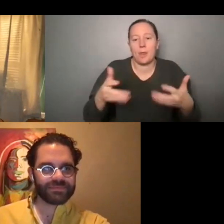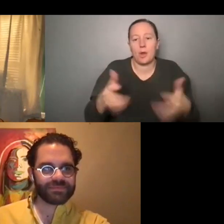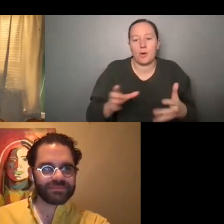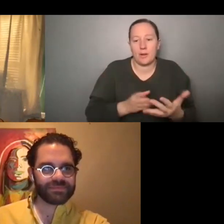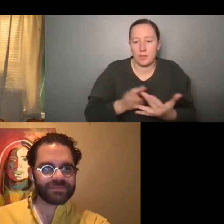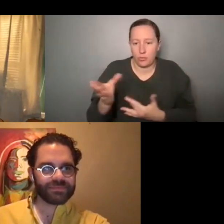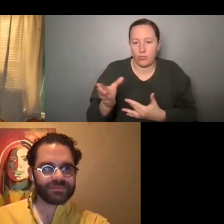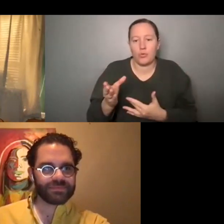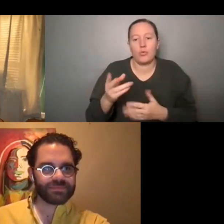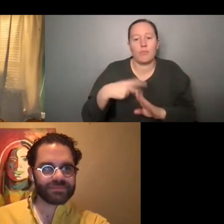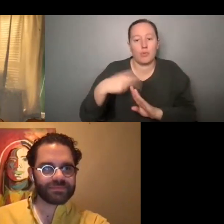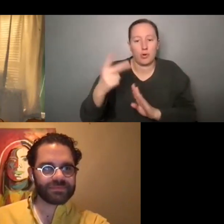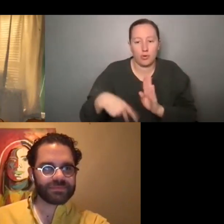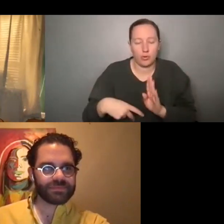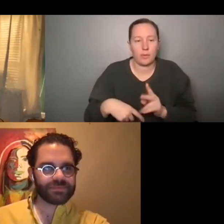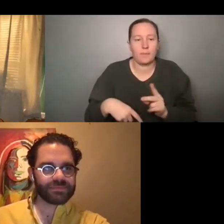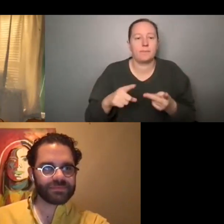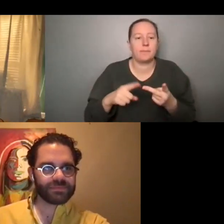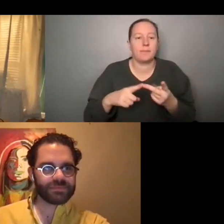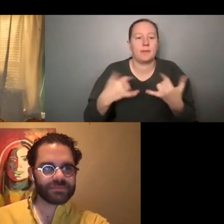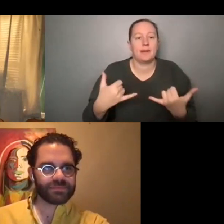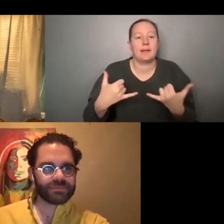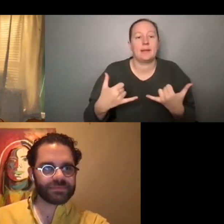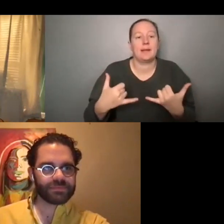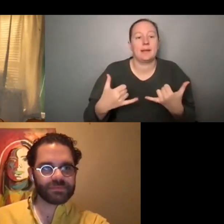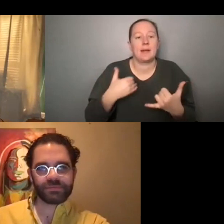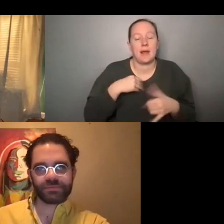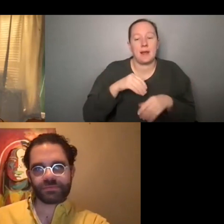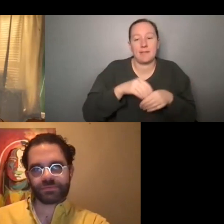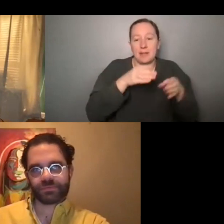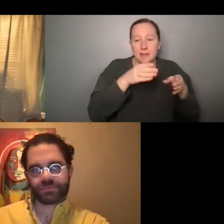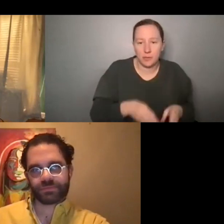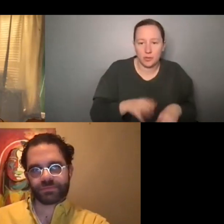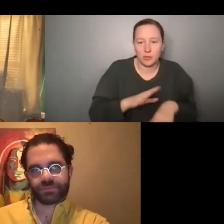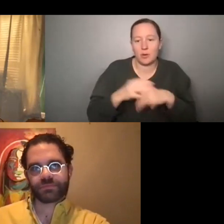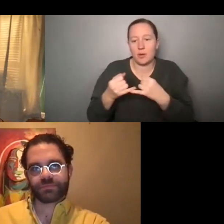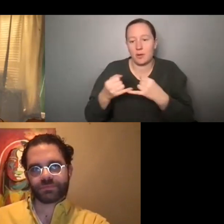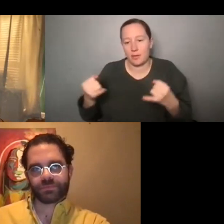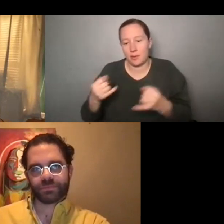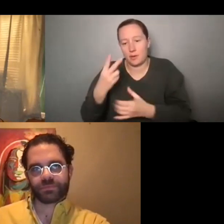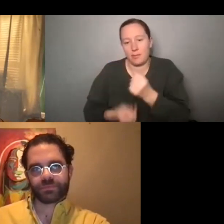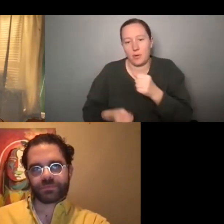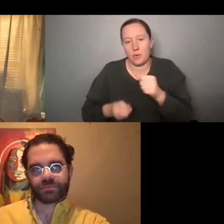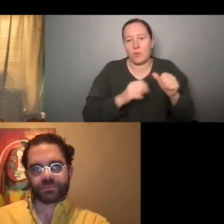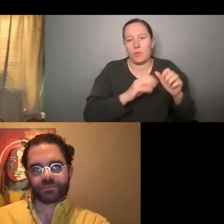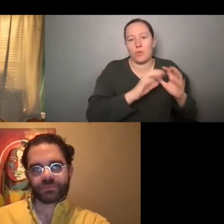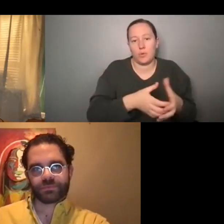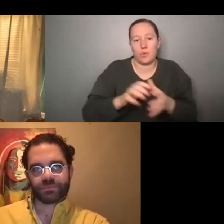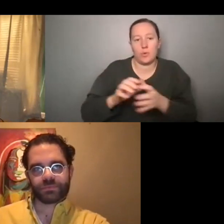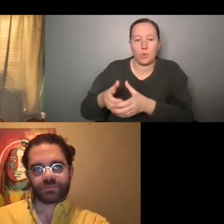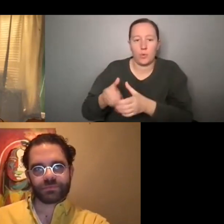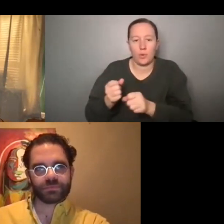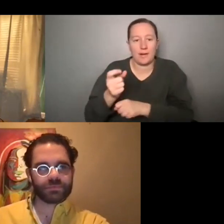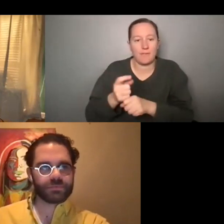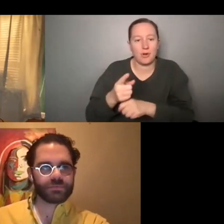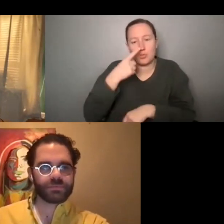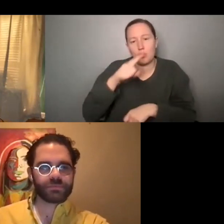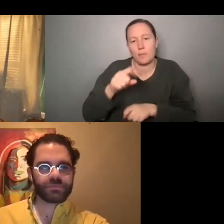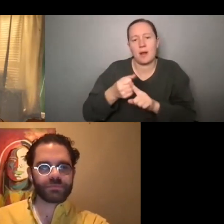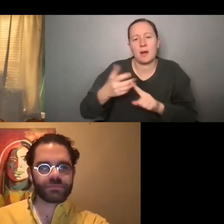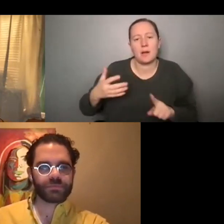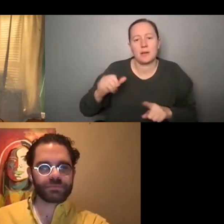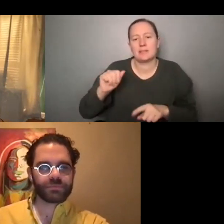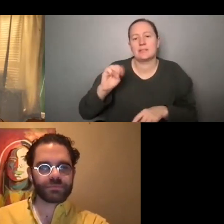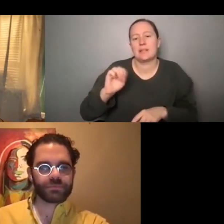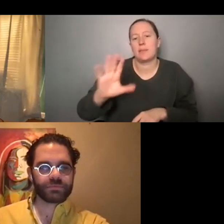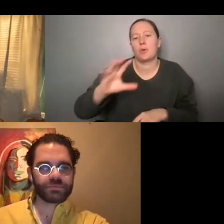programs. Um, and then we now have, uh, in-person and a virtual, um, cohort every year. So Sam, do you want to talk a little bit about, um,